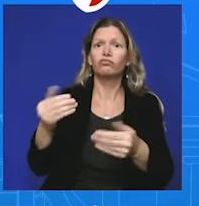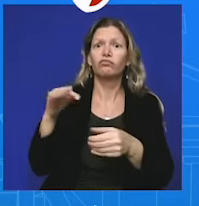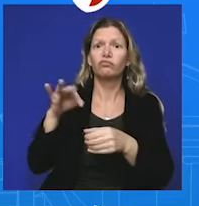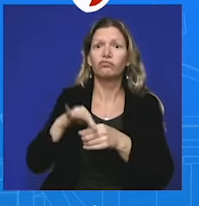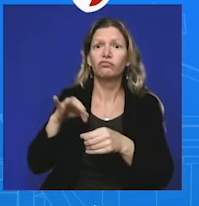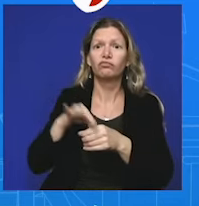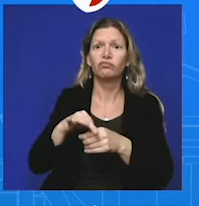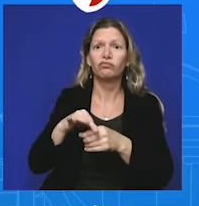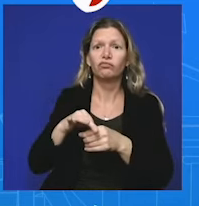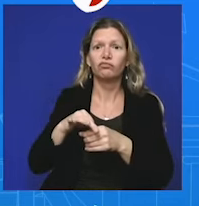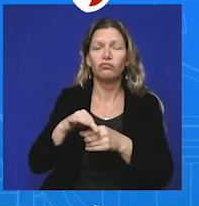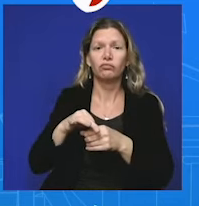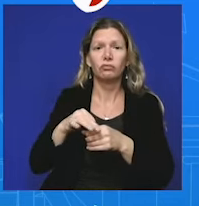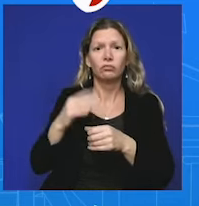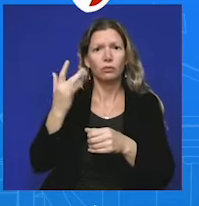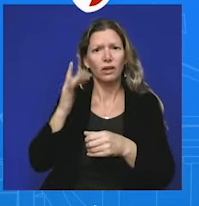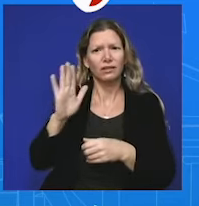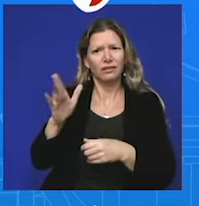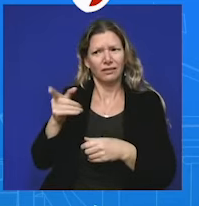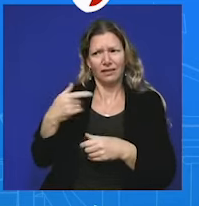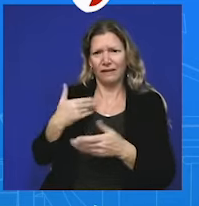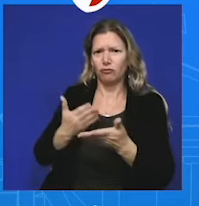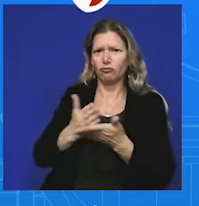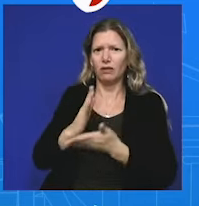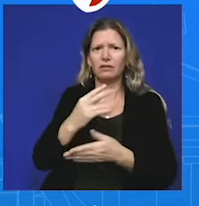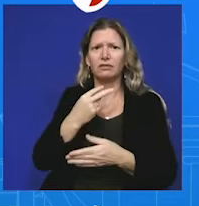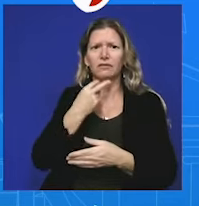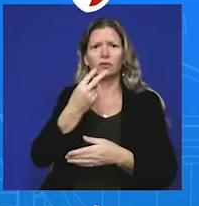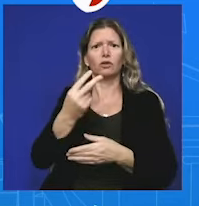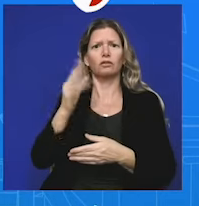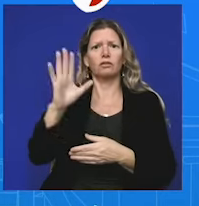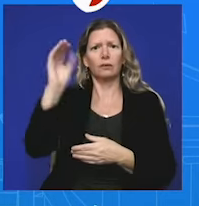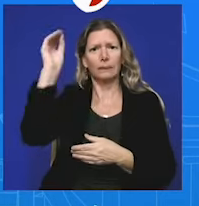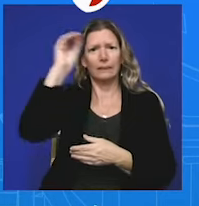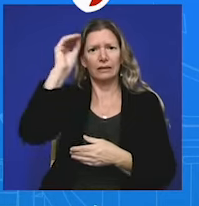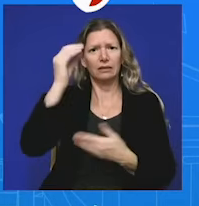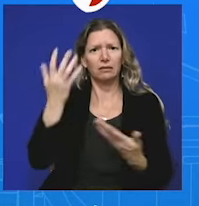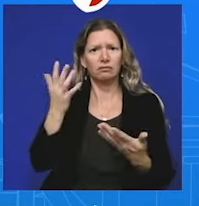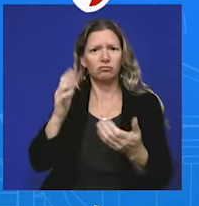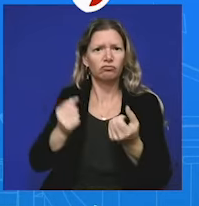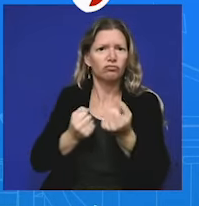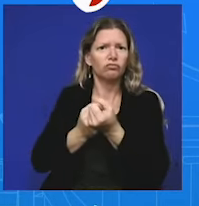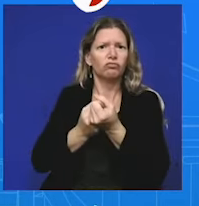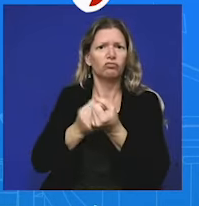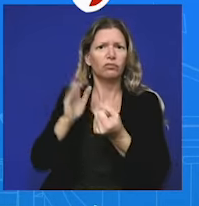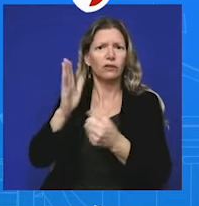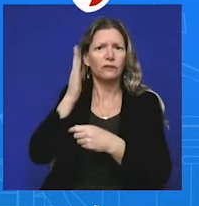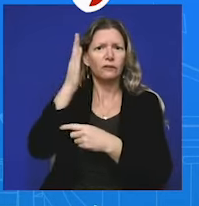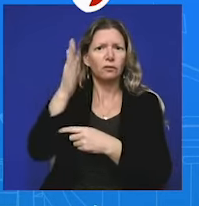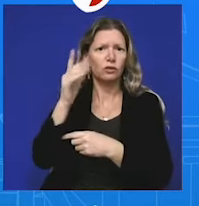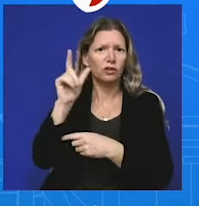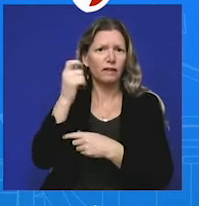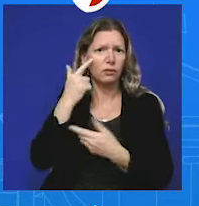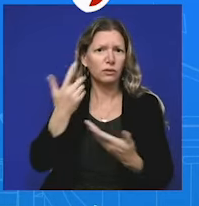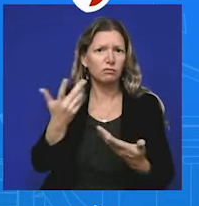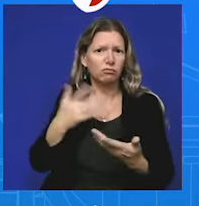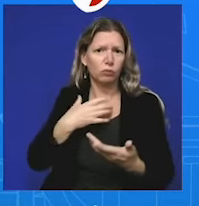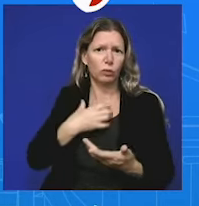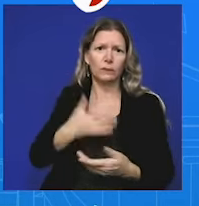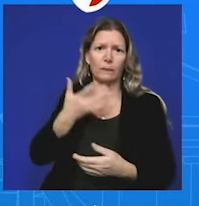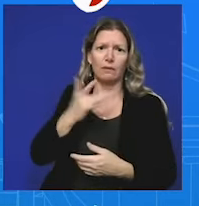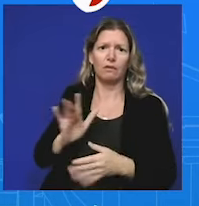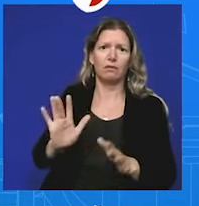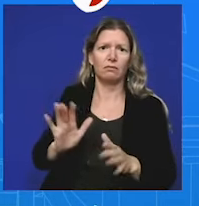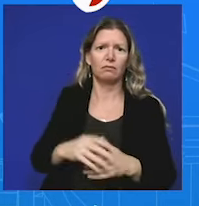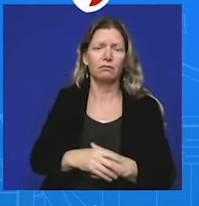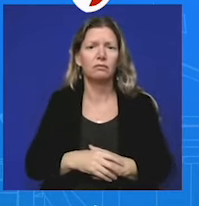And we wish them well throughout the process, of course. And secondly, Prime Minister Modi is going for his third term, speaking his third term